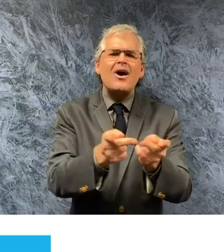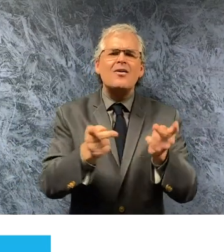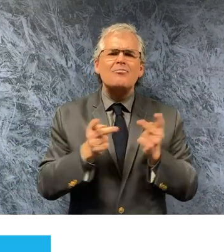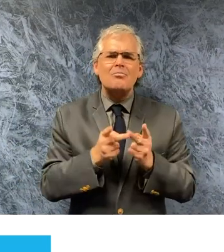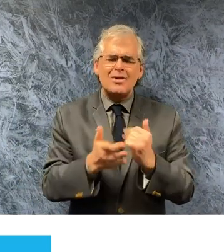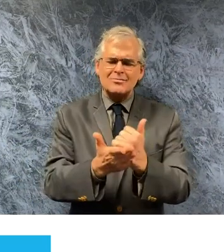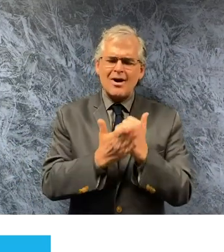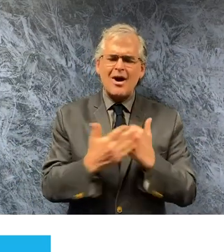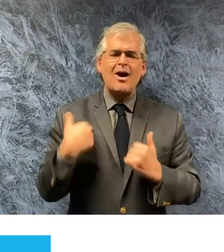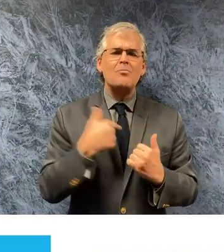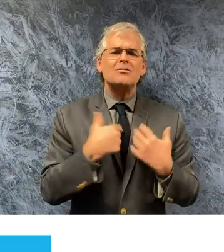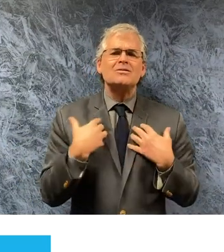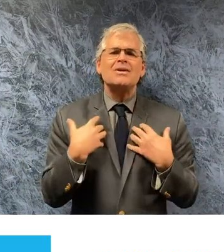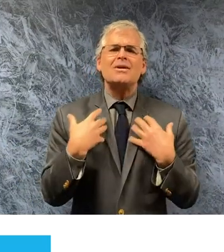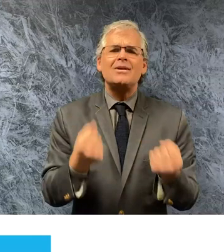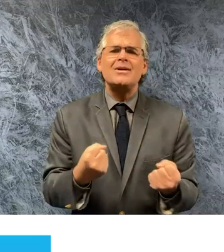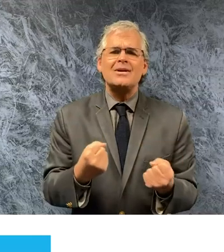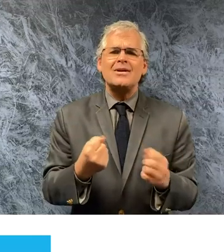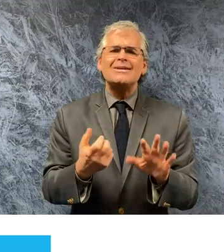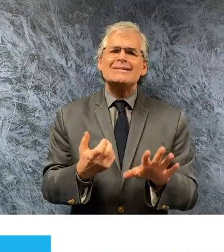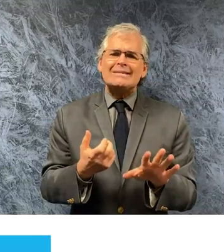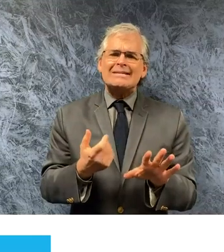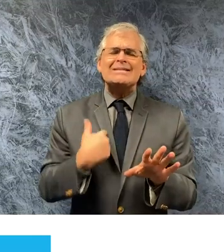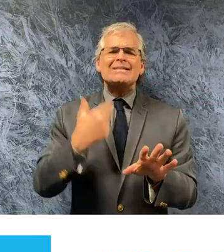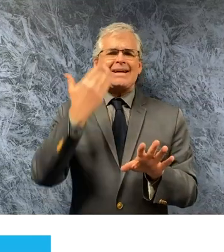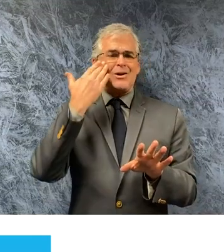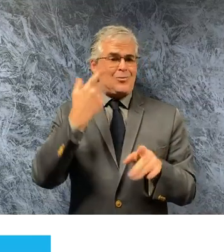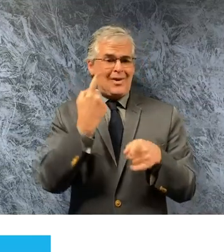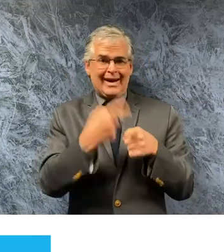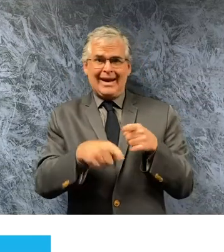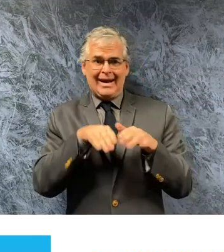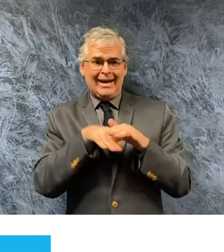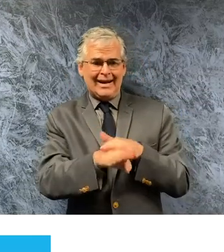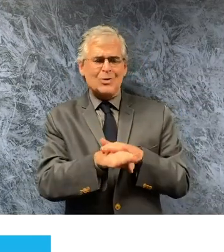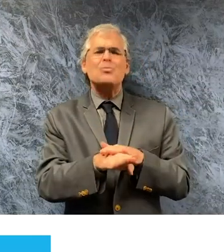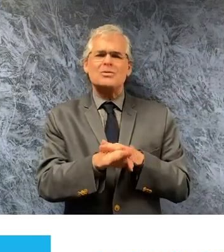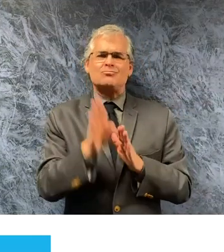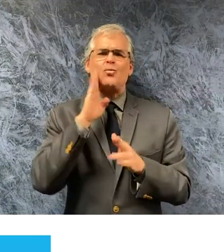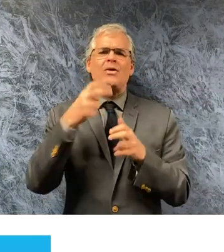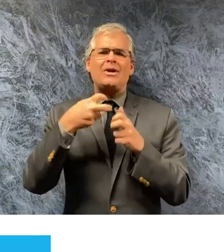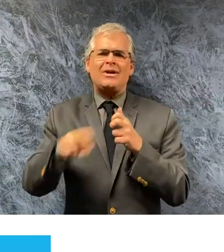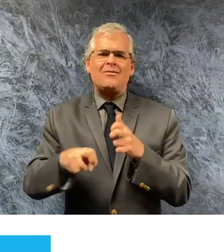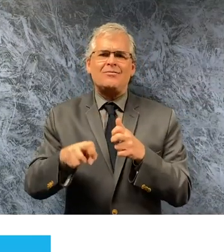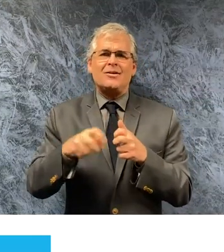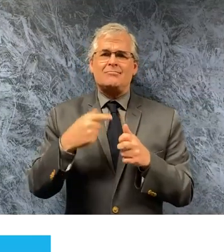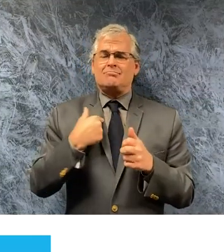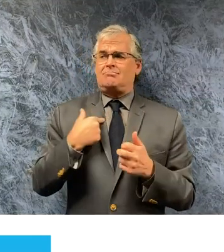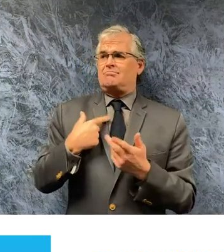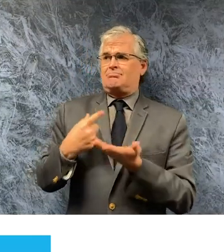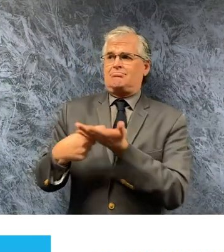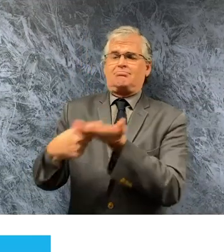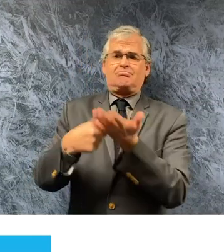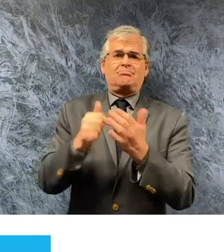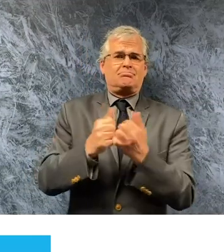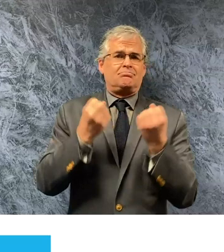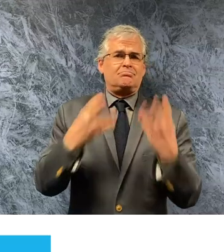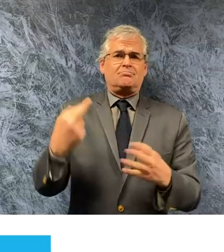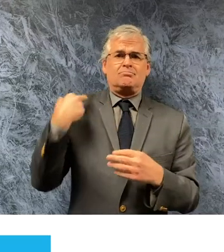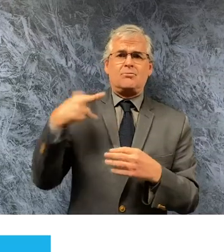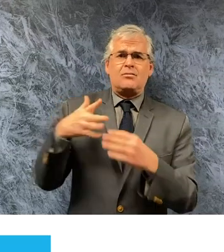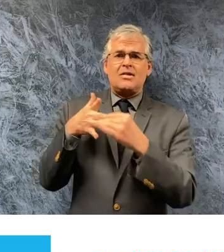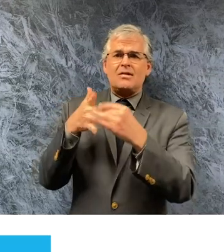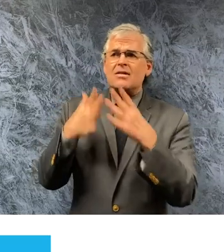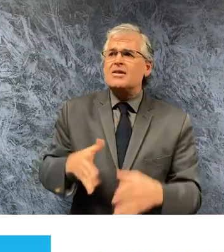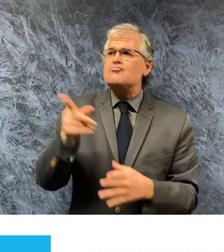know how difficult this will be i want to thank all the faith leaders throughout nevada who i was able to talk to today and in the past